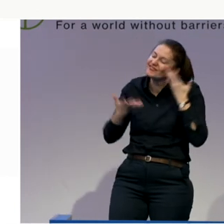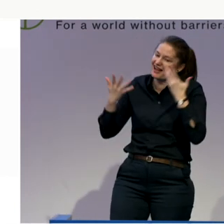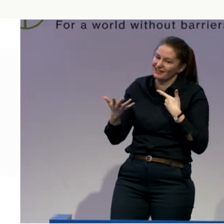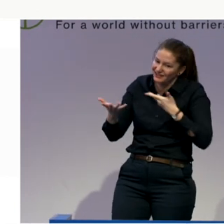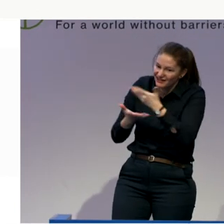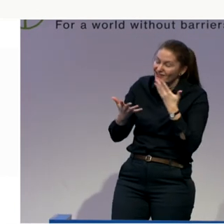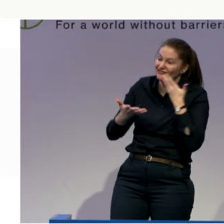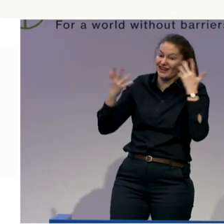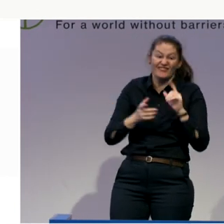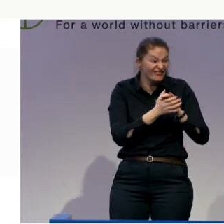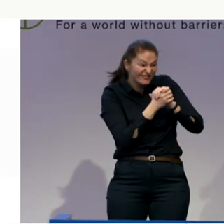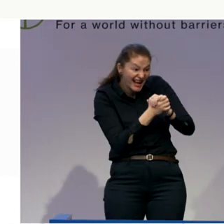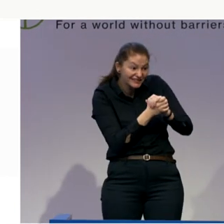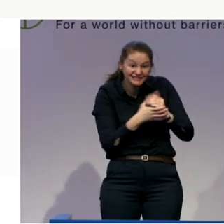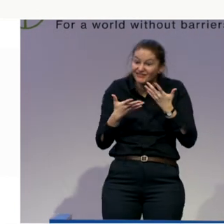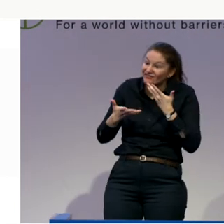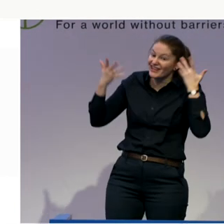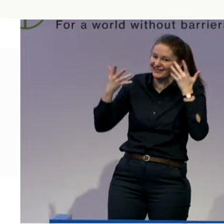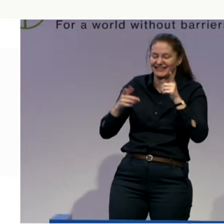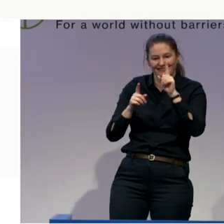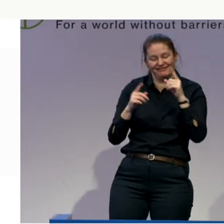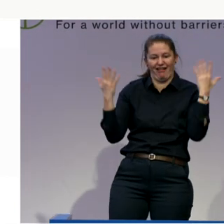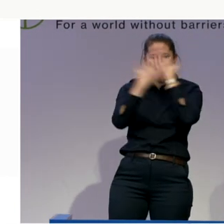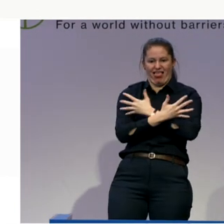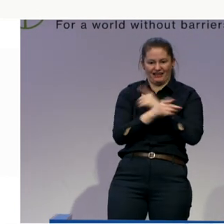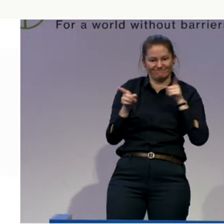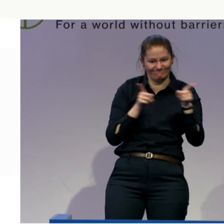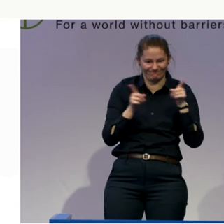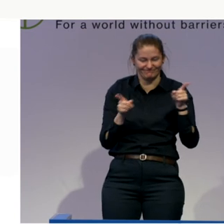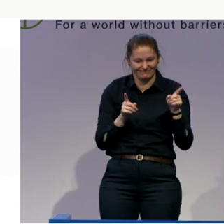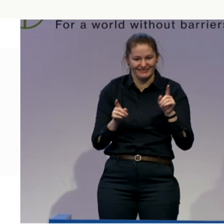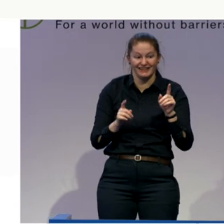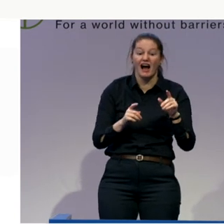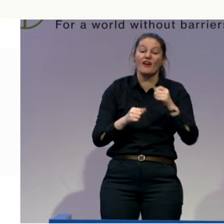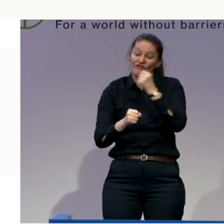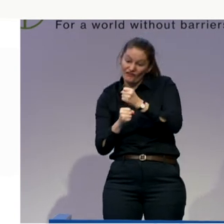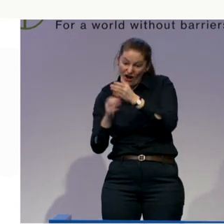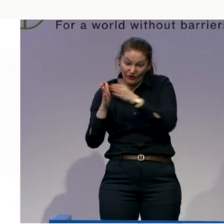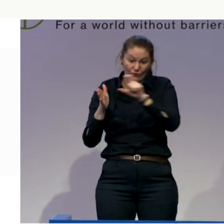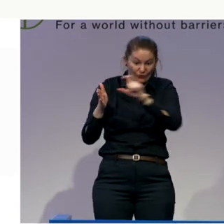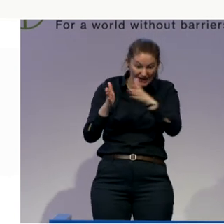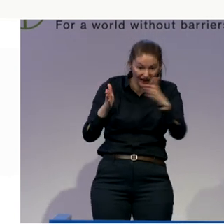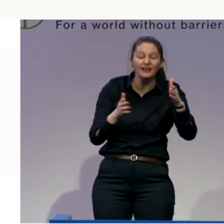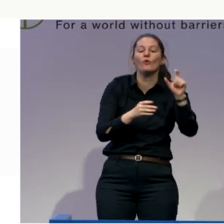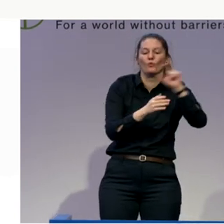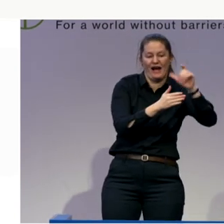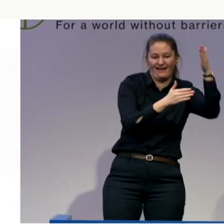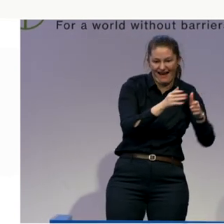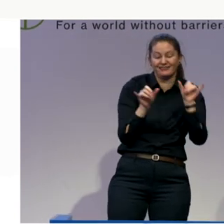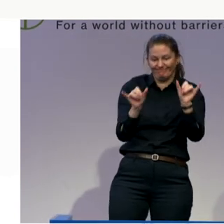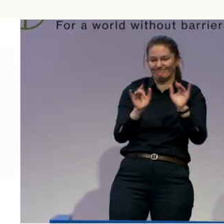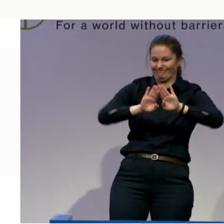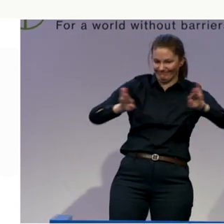friend. And so the personal assistant, the care worker, trying to protect her privacy in a context where